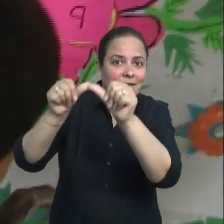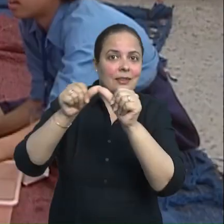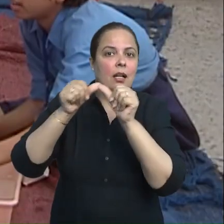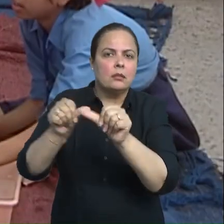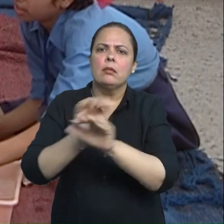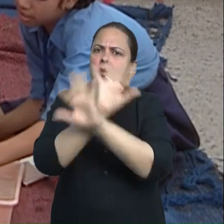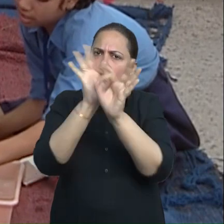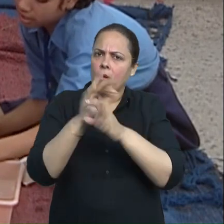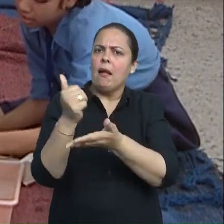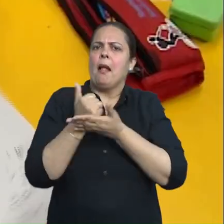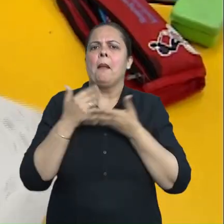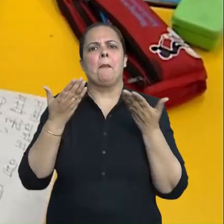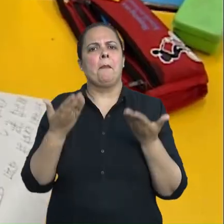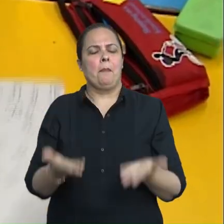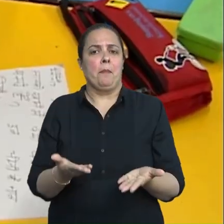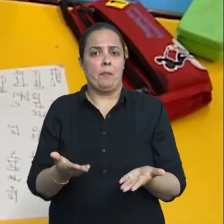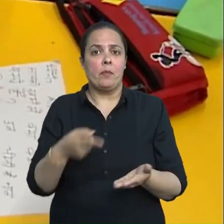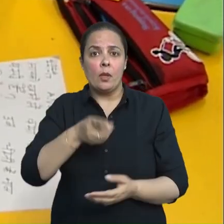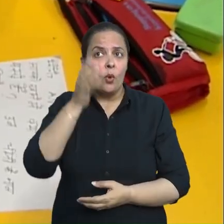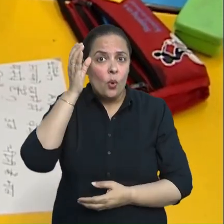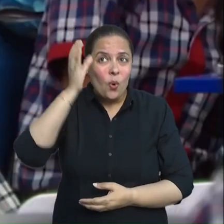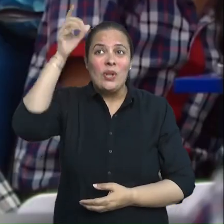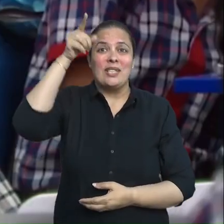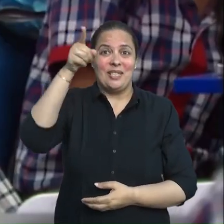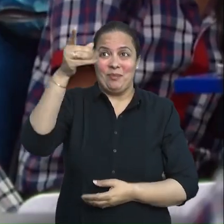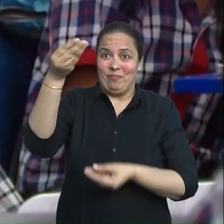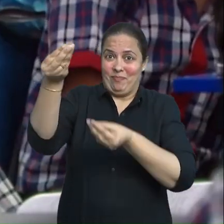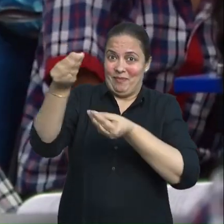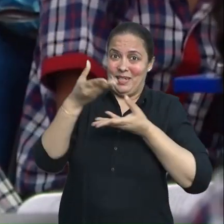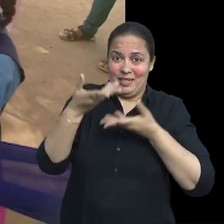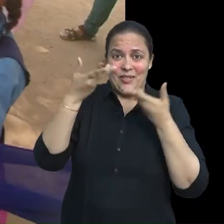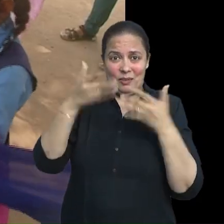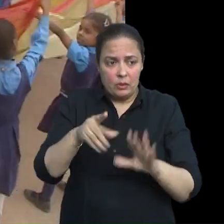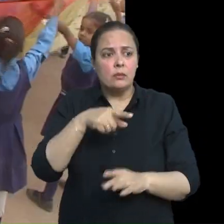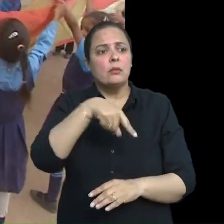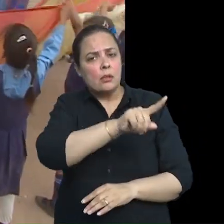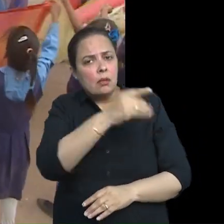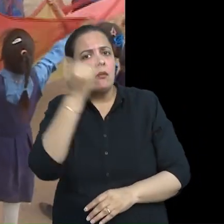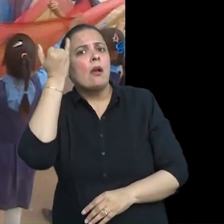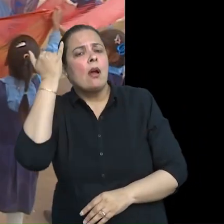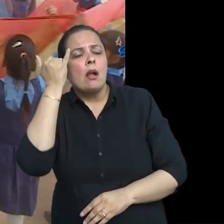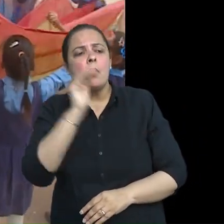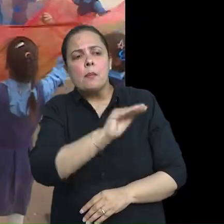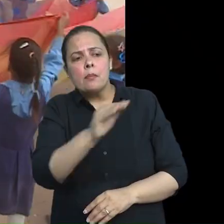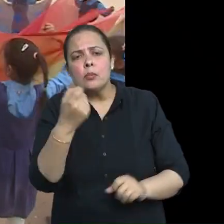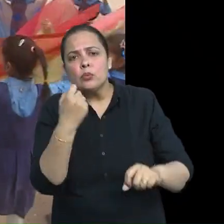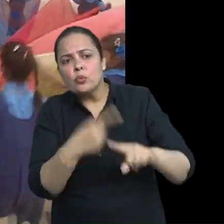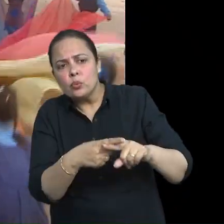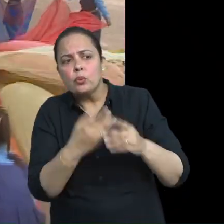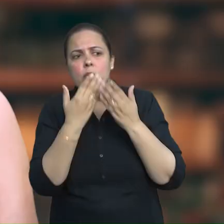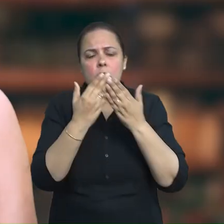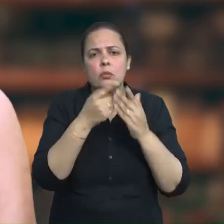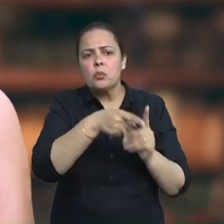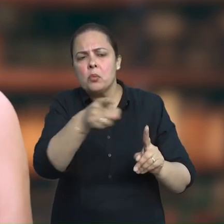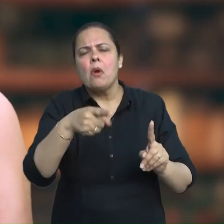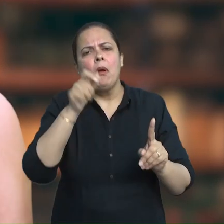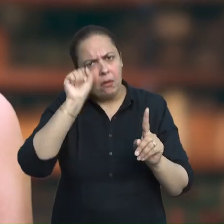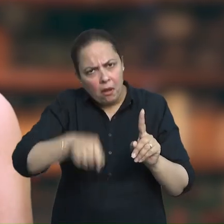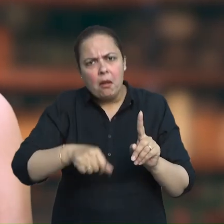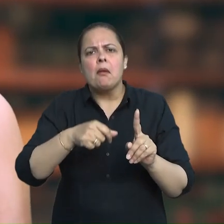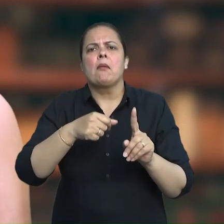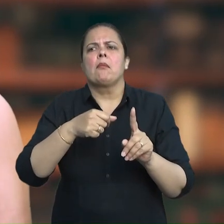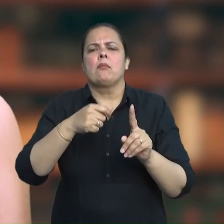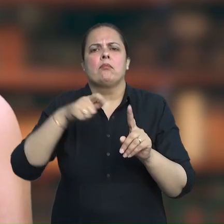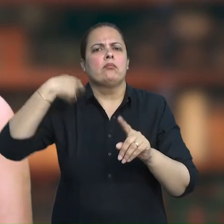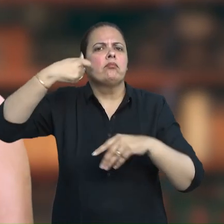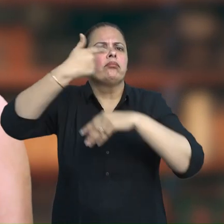be able to conceptualize and design learning experiences as per the needs and abilities of learners. I hope by